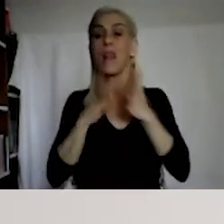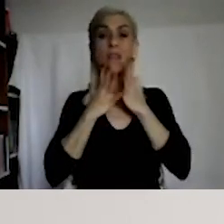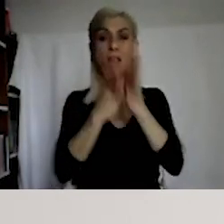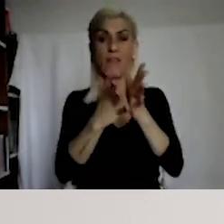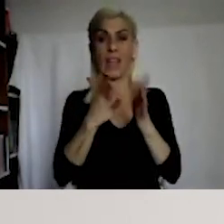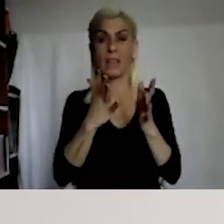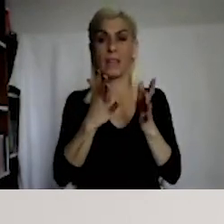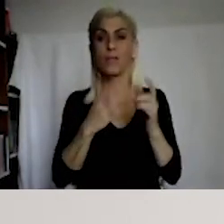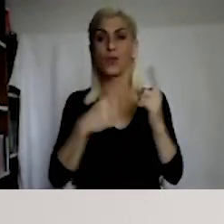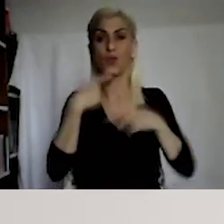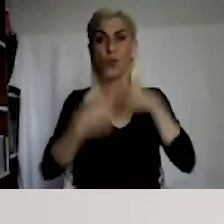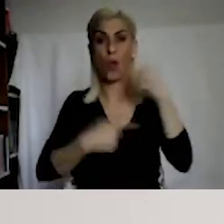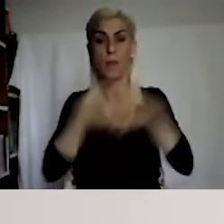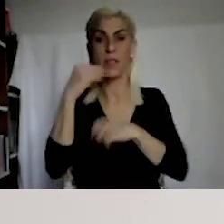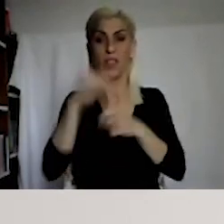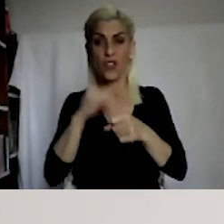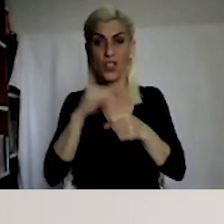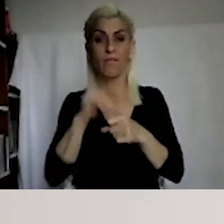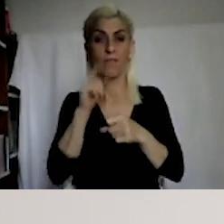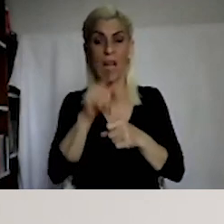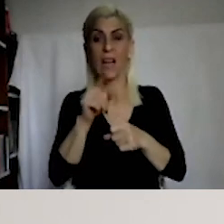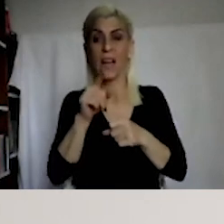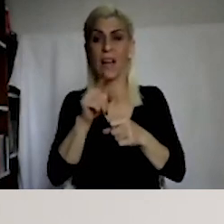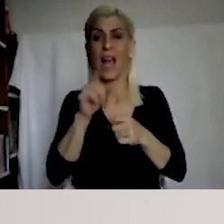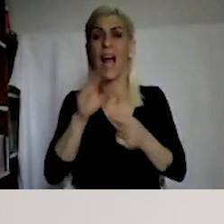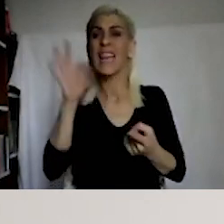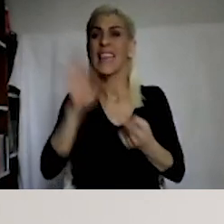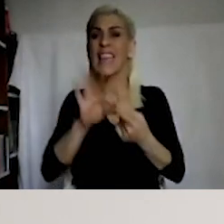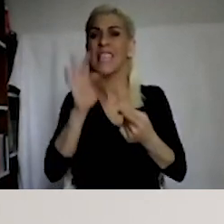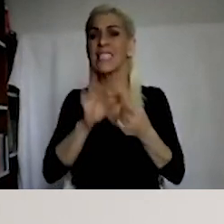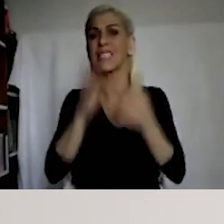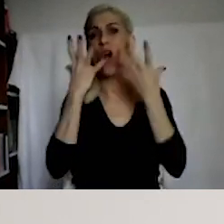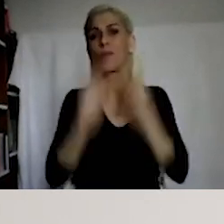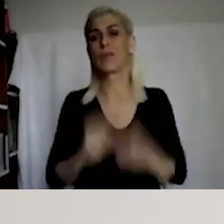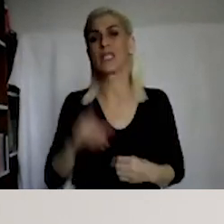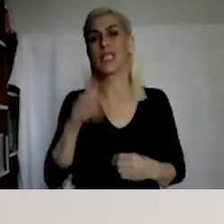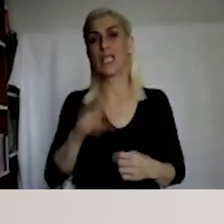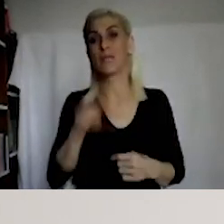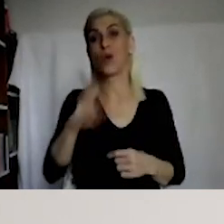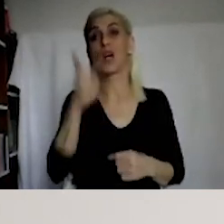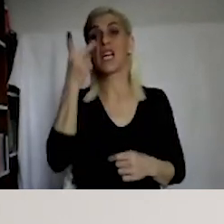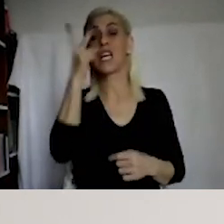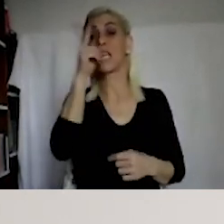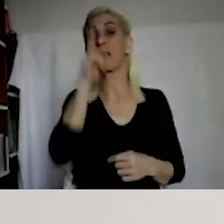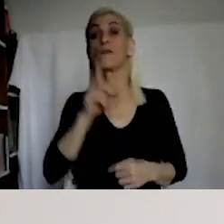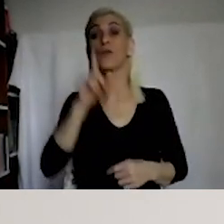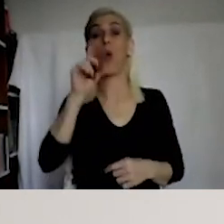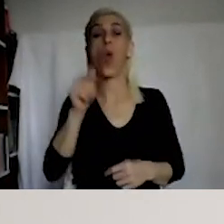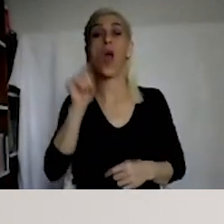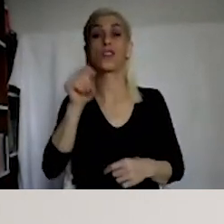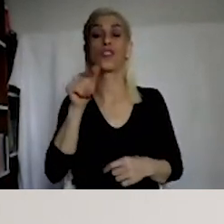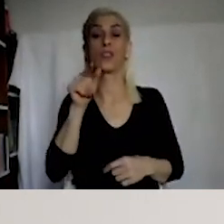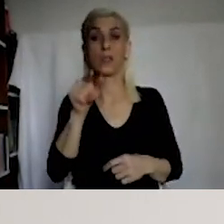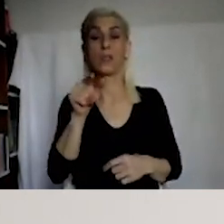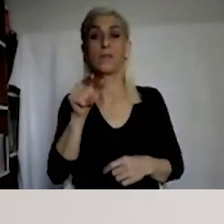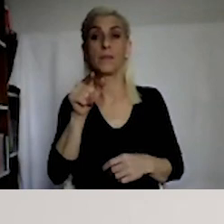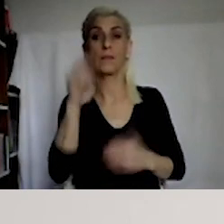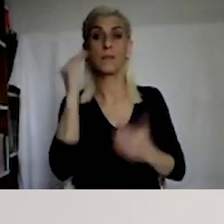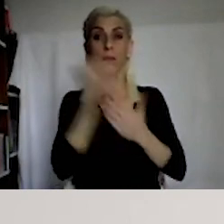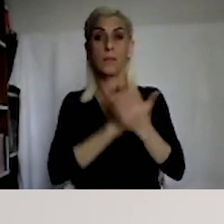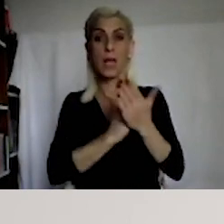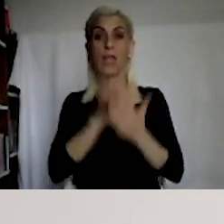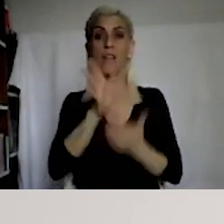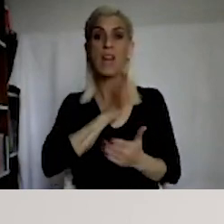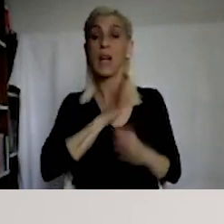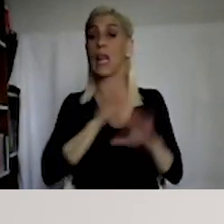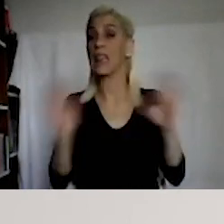is hate speech, there should be a threshold test conducted. Our article 216 also talks about this. You need to